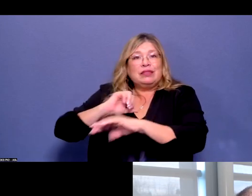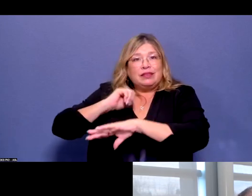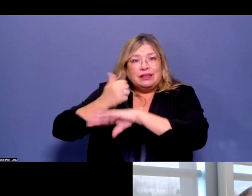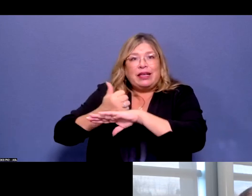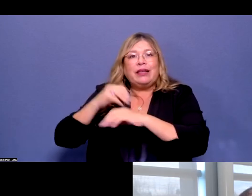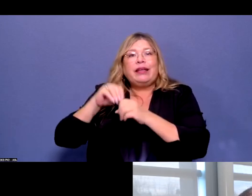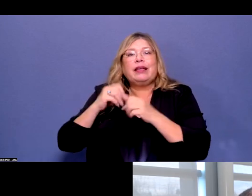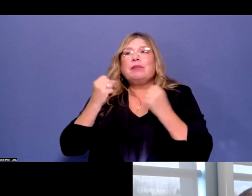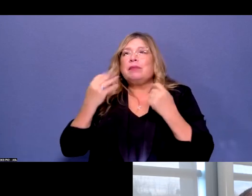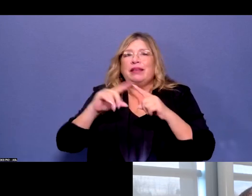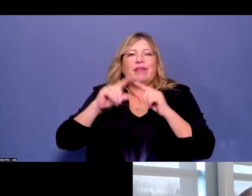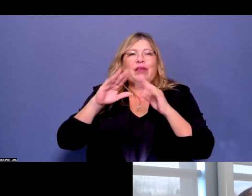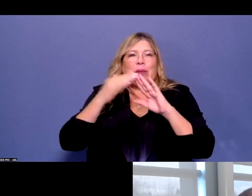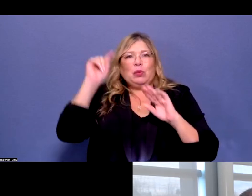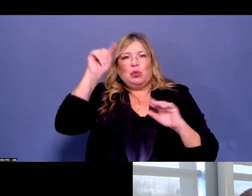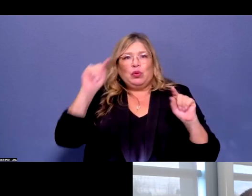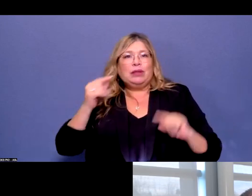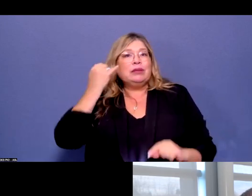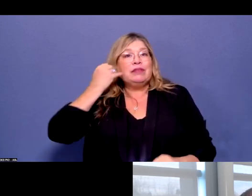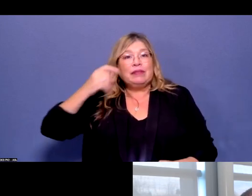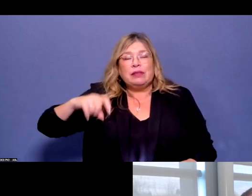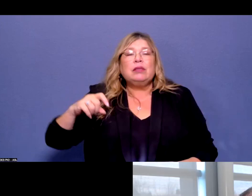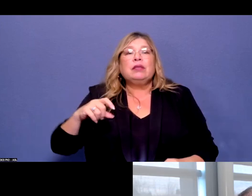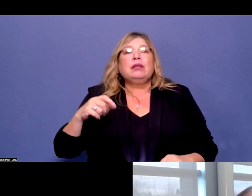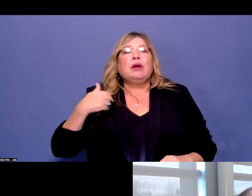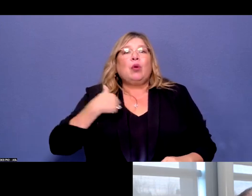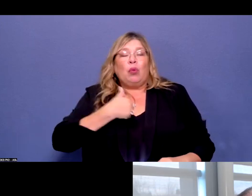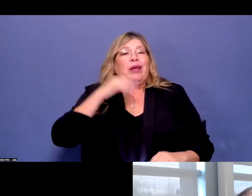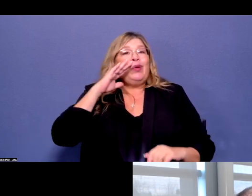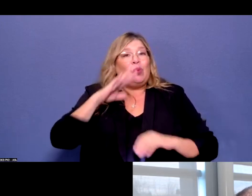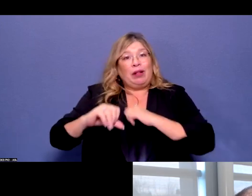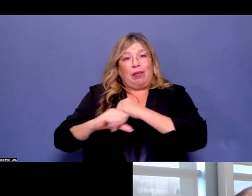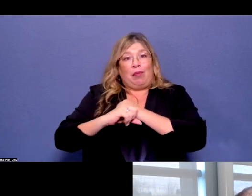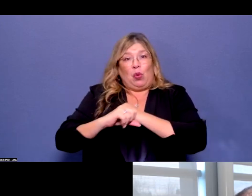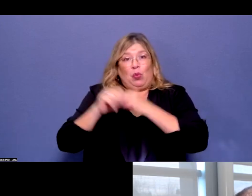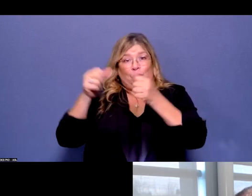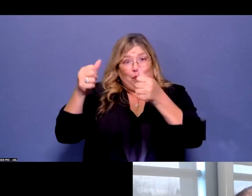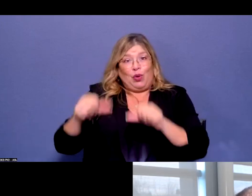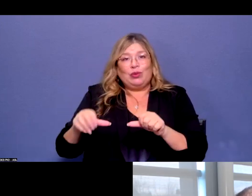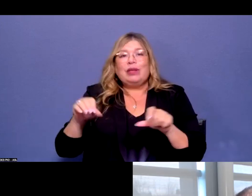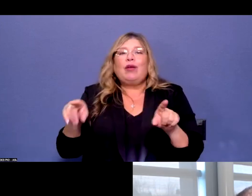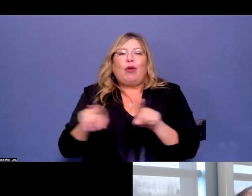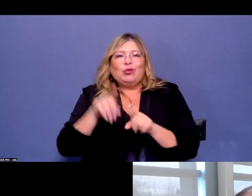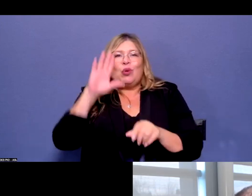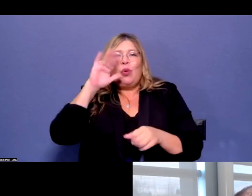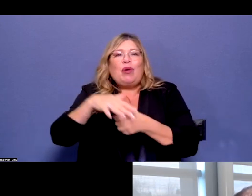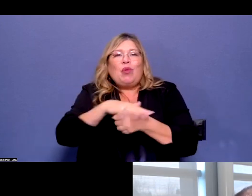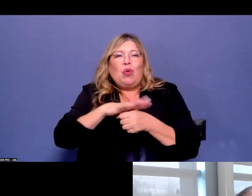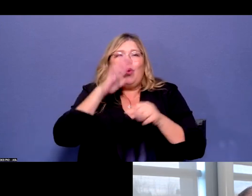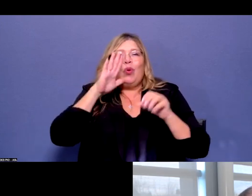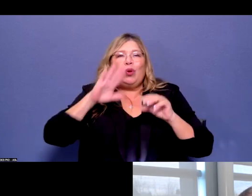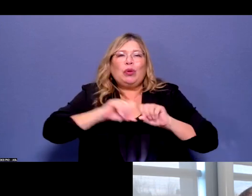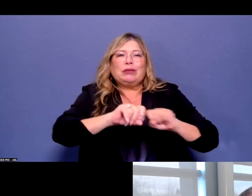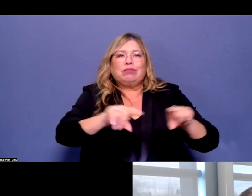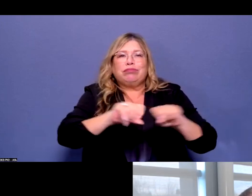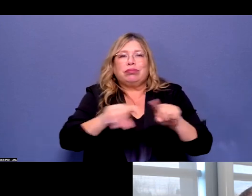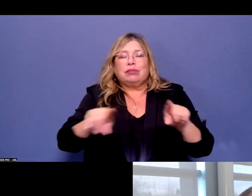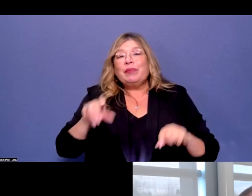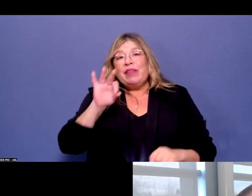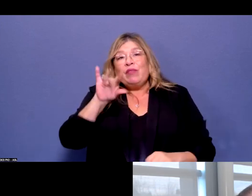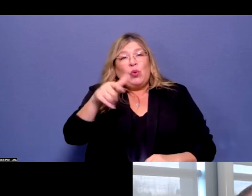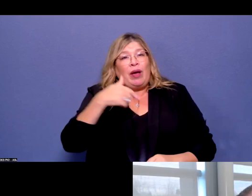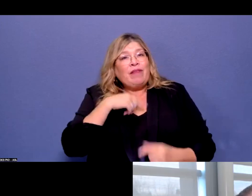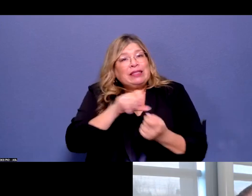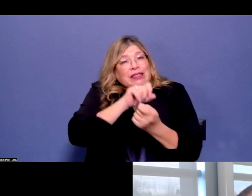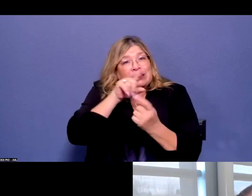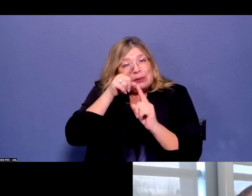here. We do expect that those will be advertised locally as well. I'm happy to take any questions offline that are specific to those shelters, but